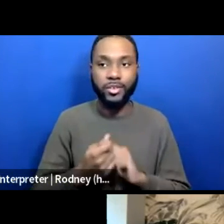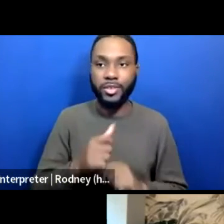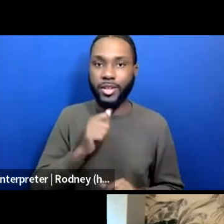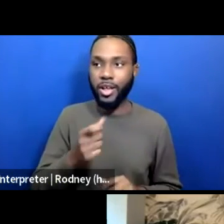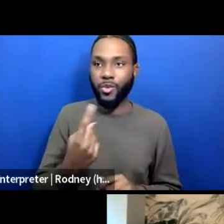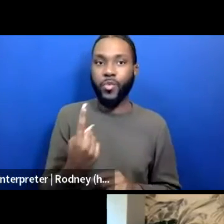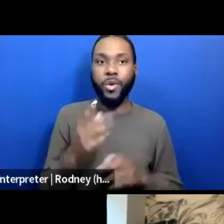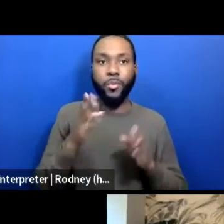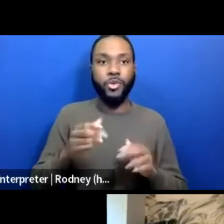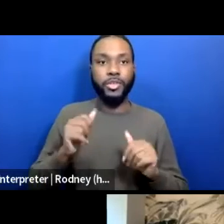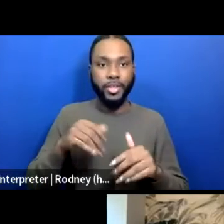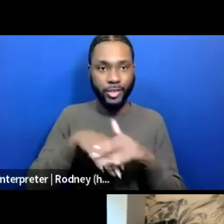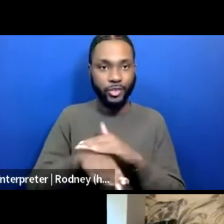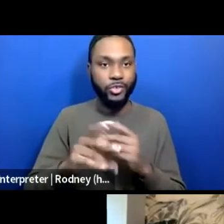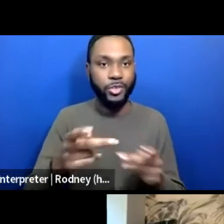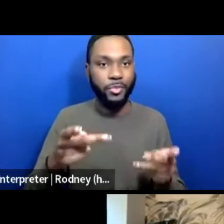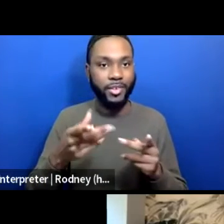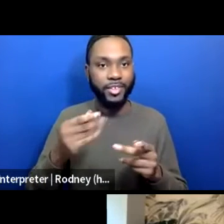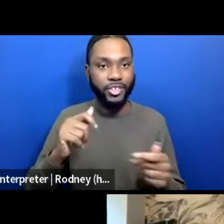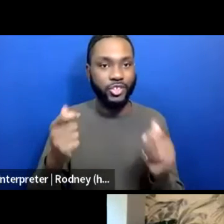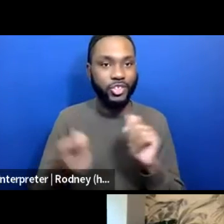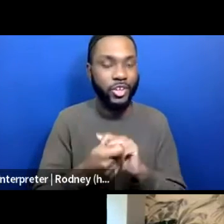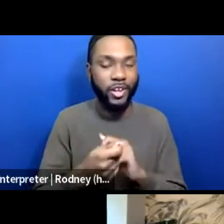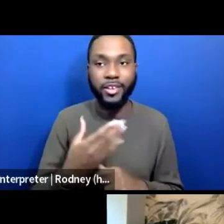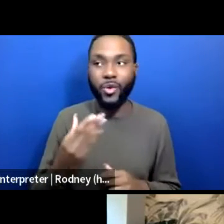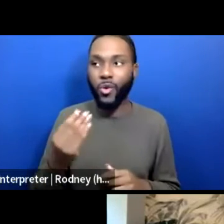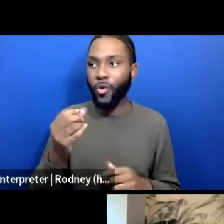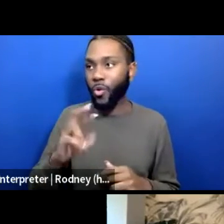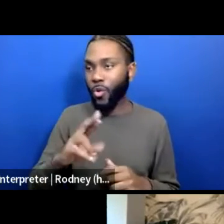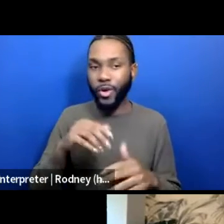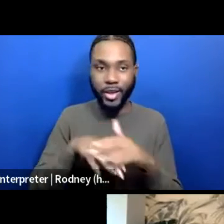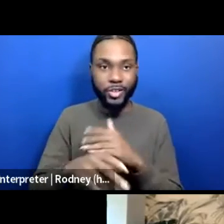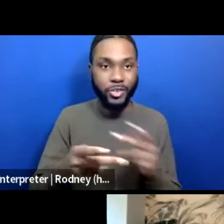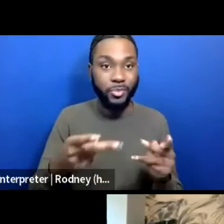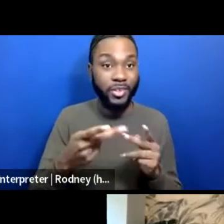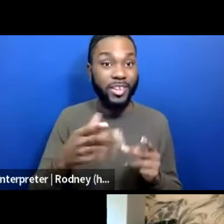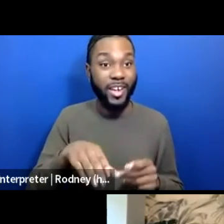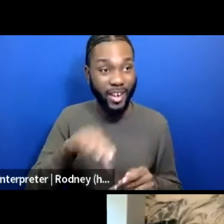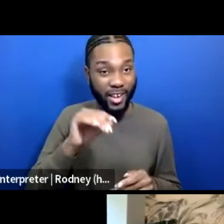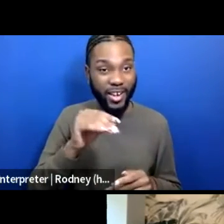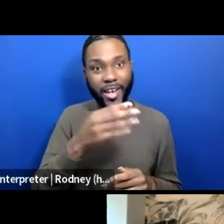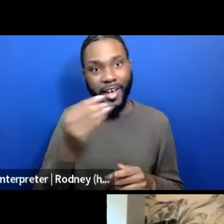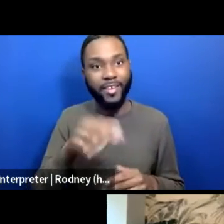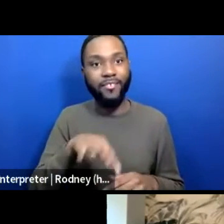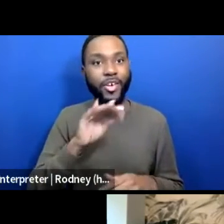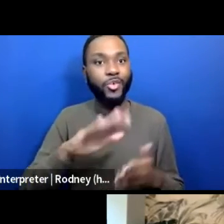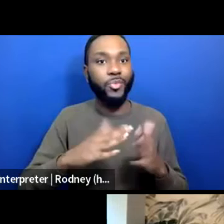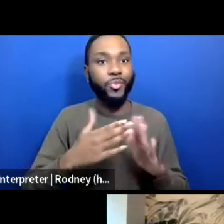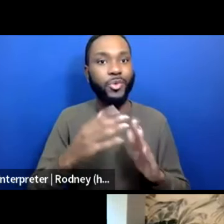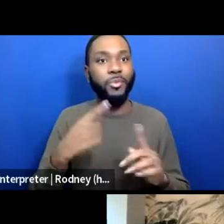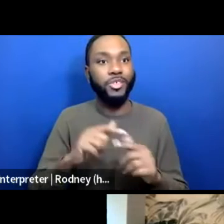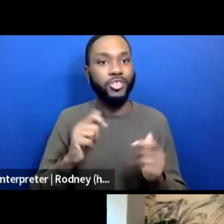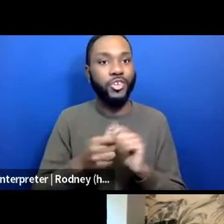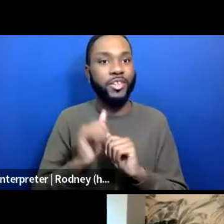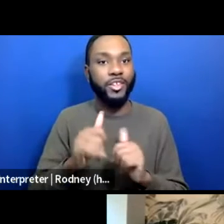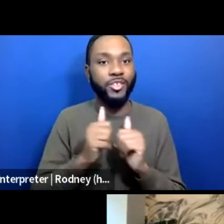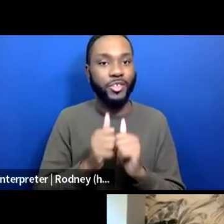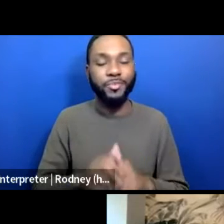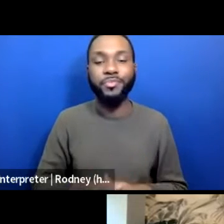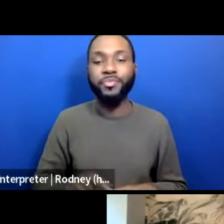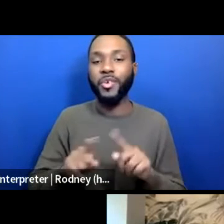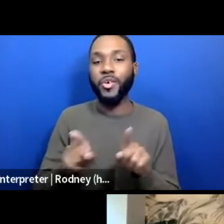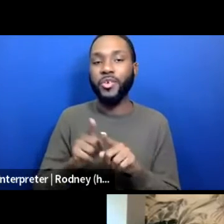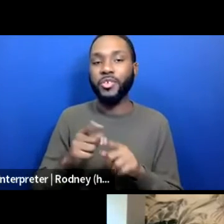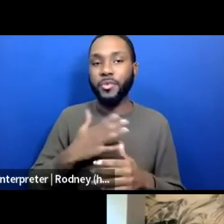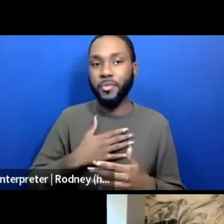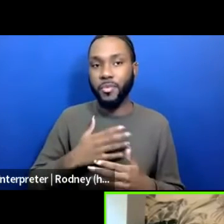and change it. Enter the space and find your community and then change it together. Yes, Dan. And then my absolute pleasure to